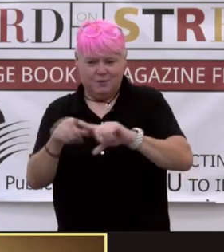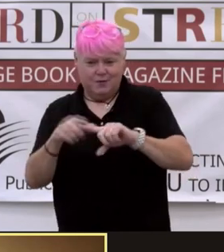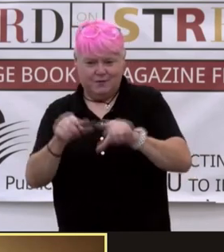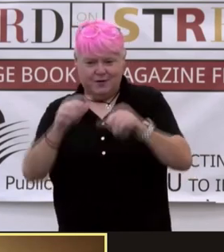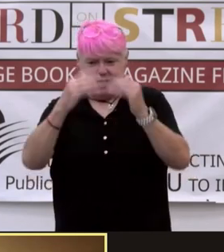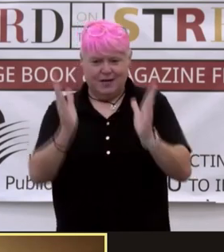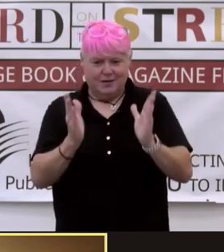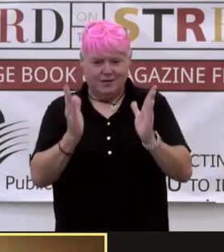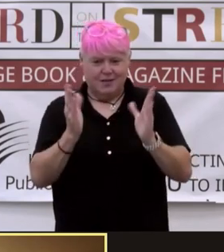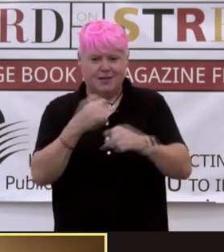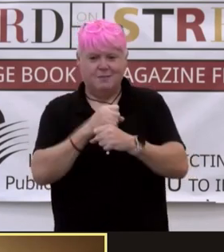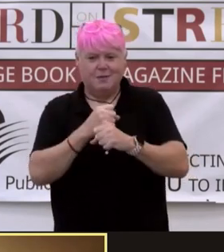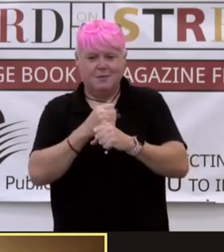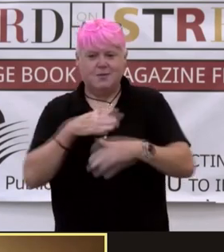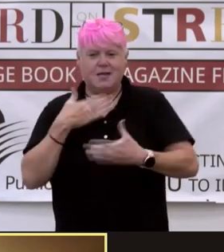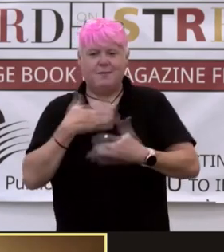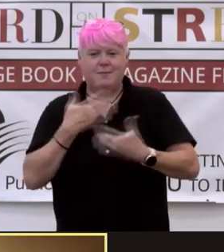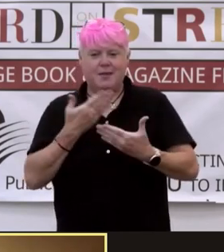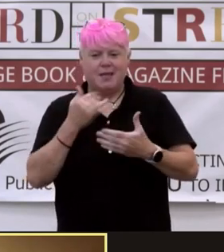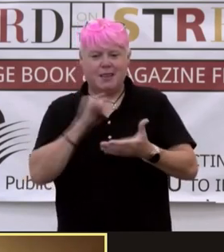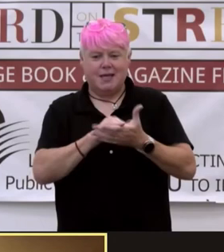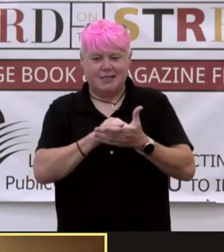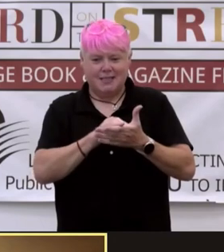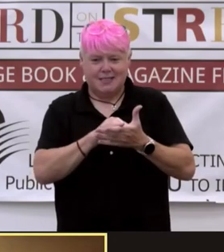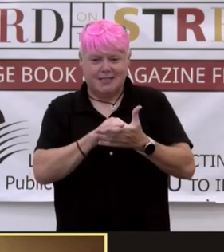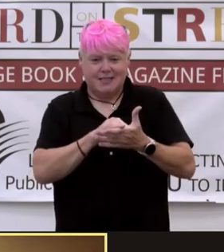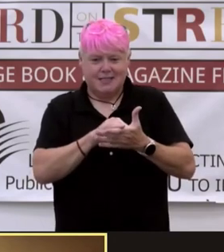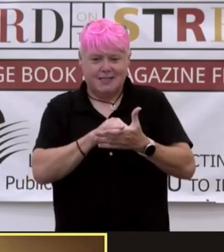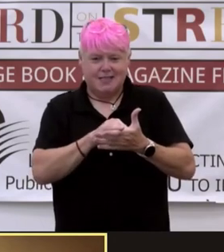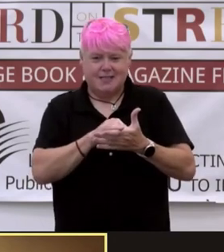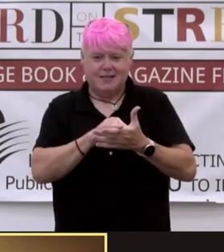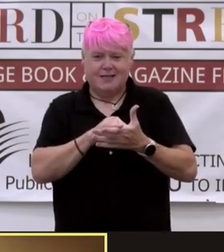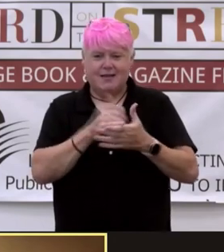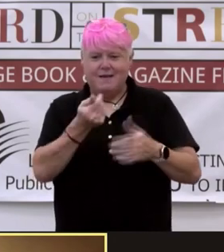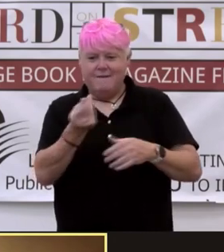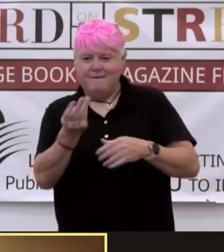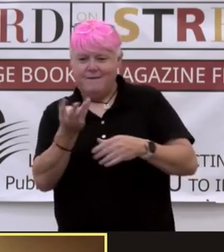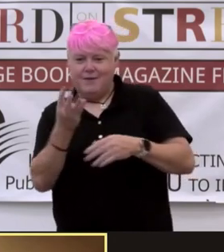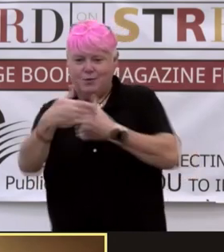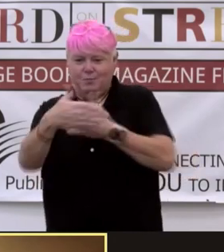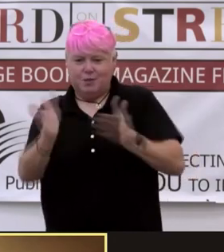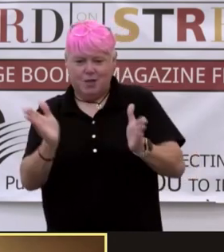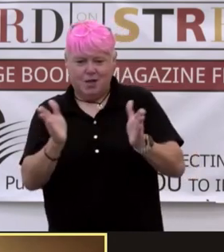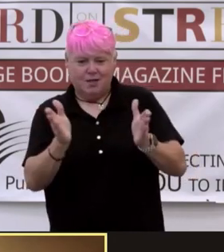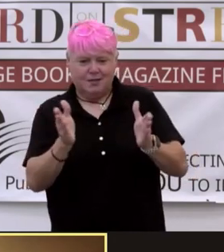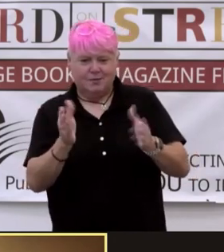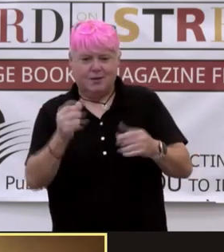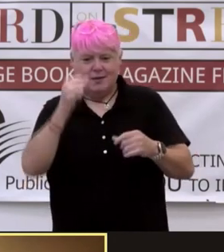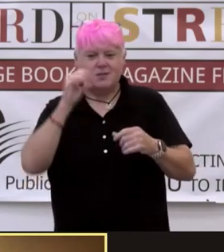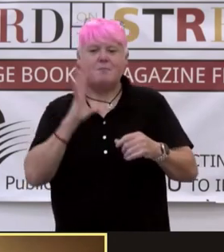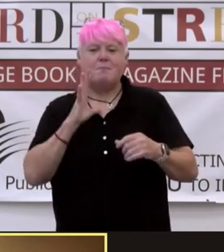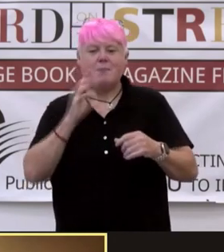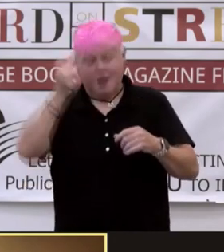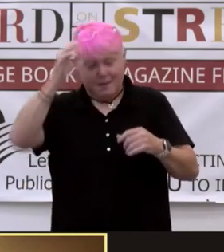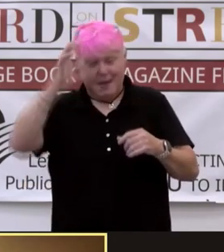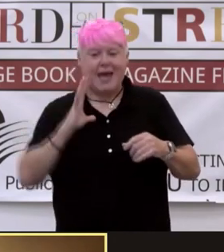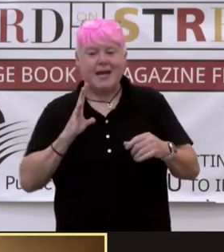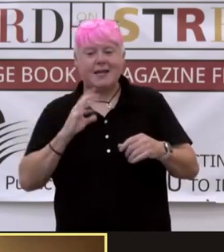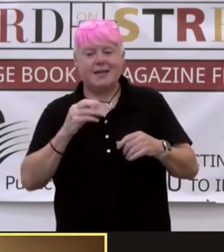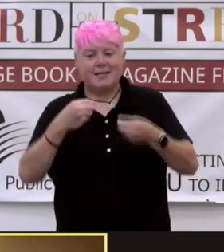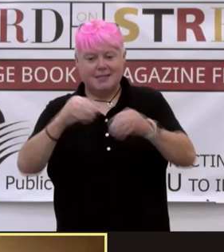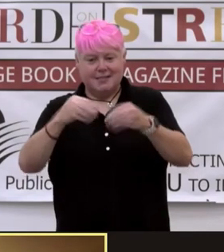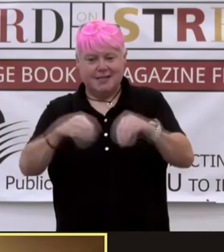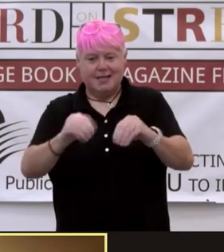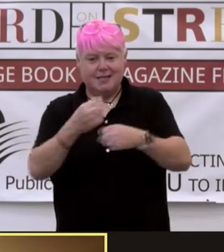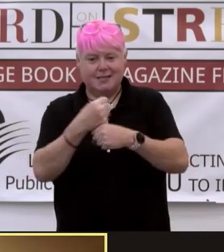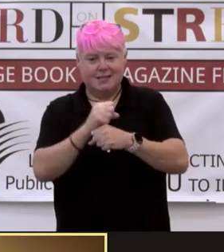thing that made me most happy was that a few blocks away, there's this man who sells freshly made